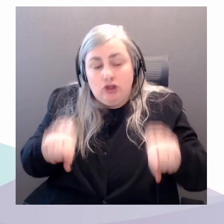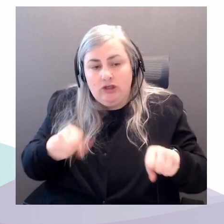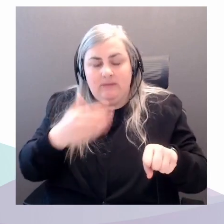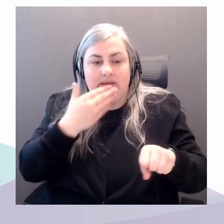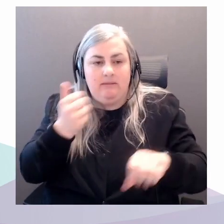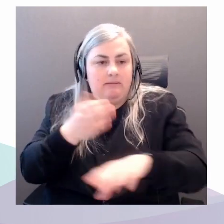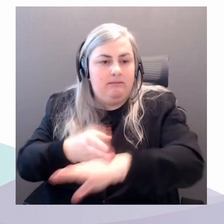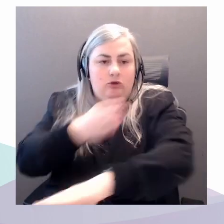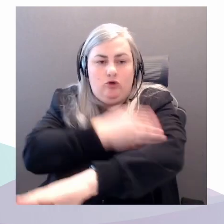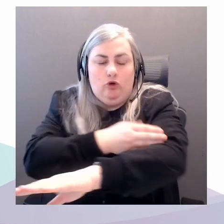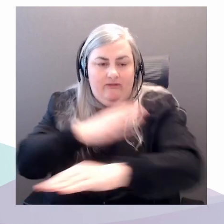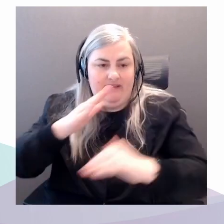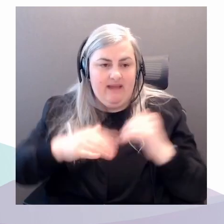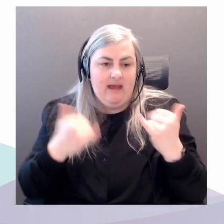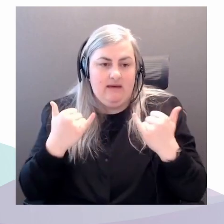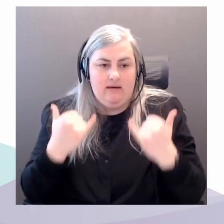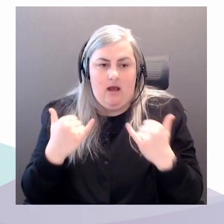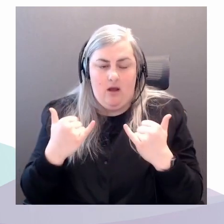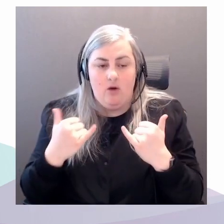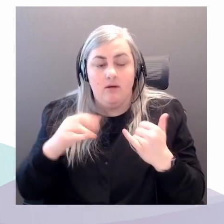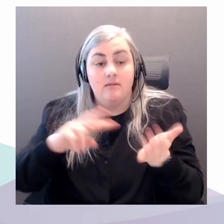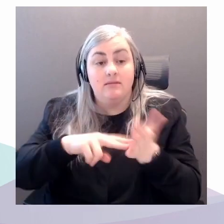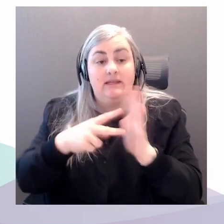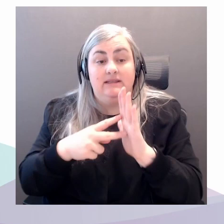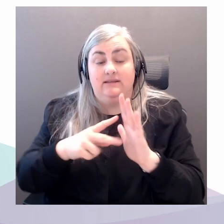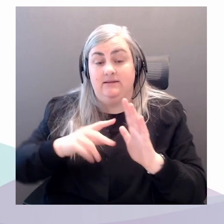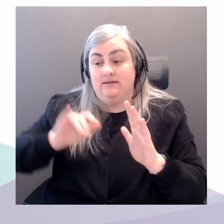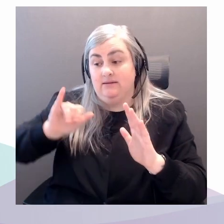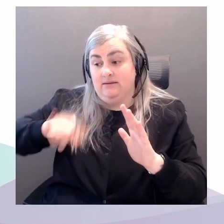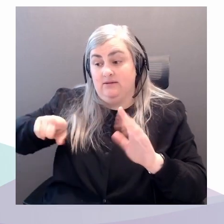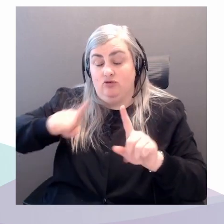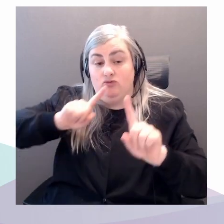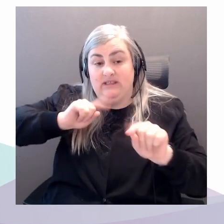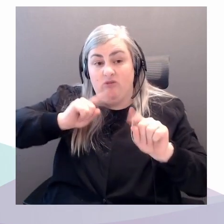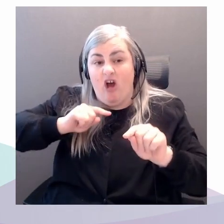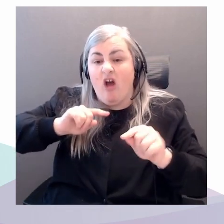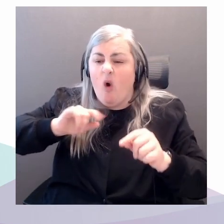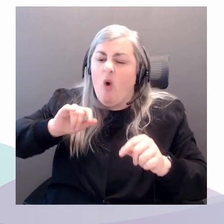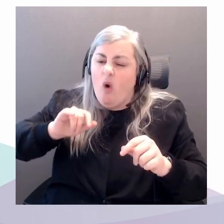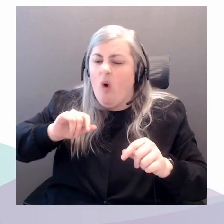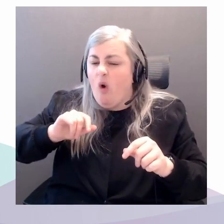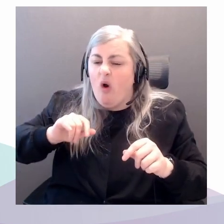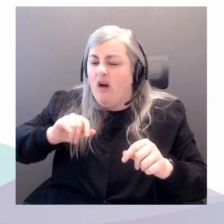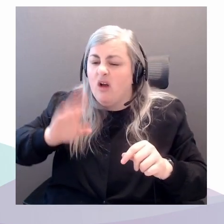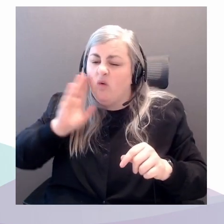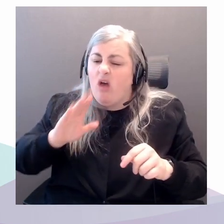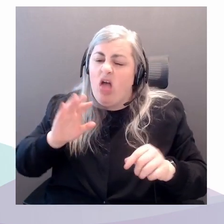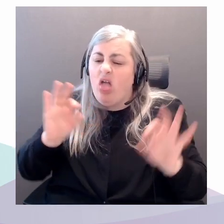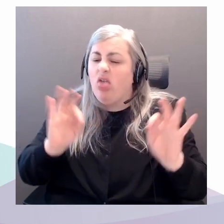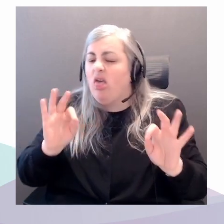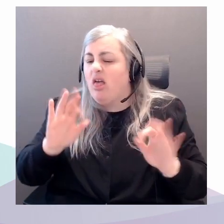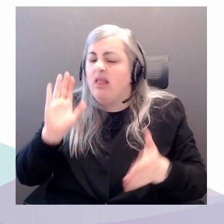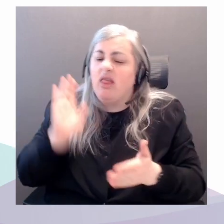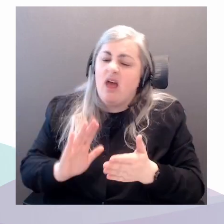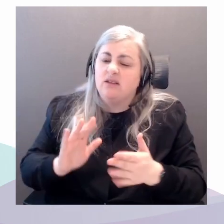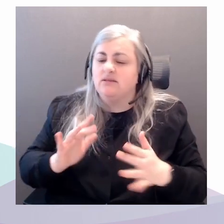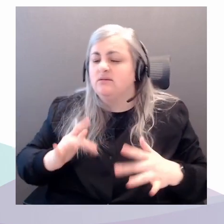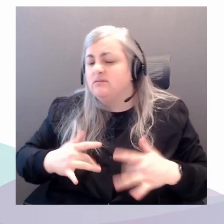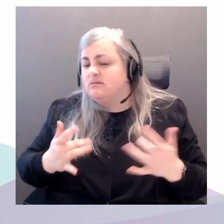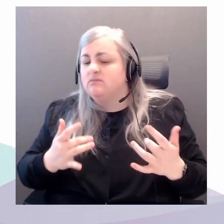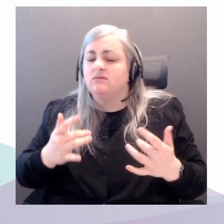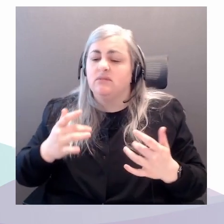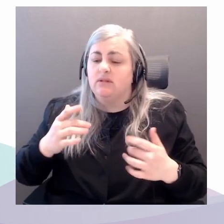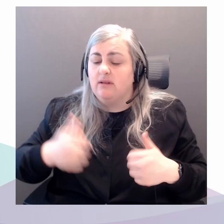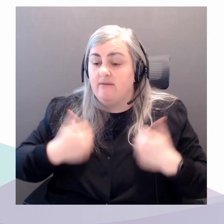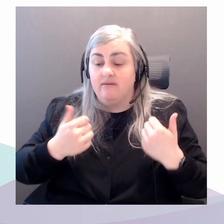that the response that it will somehow be lesser is, you know, a really fear-based response. But there are other ways to think about what it means